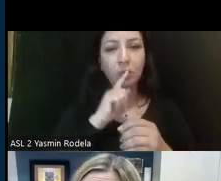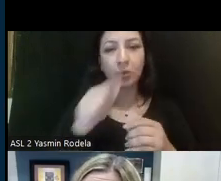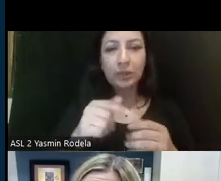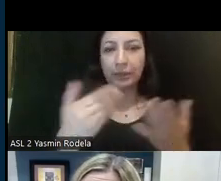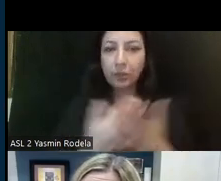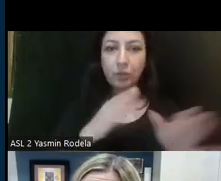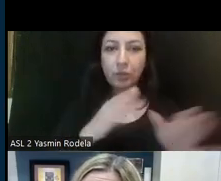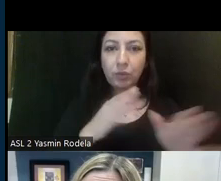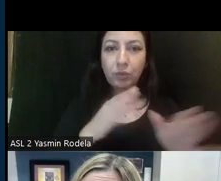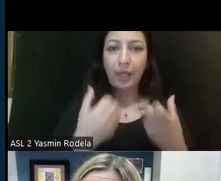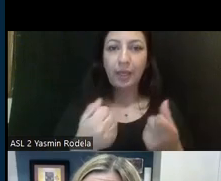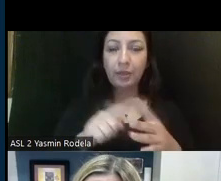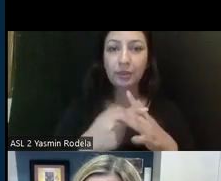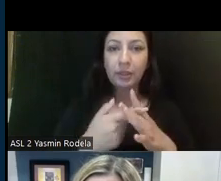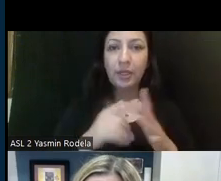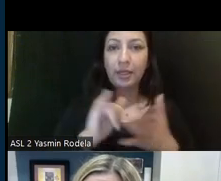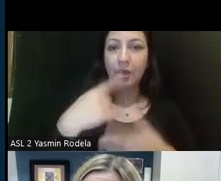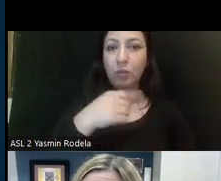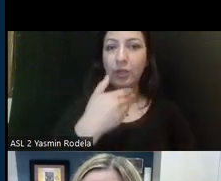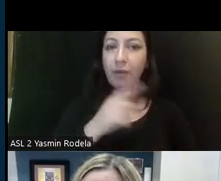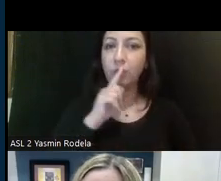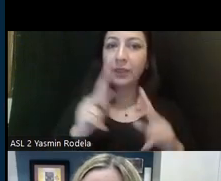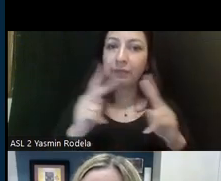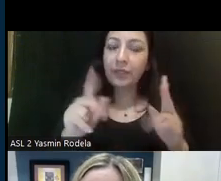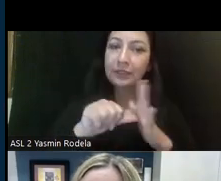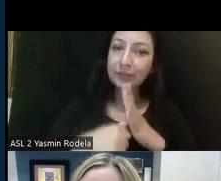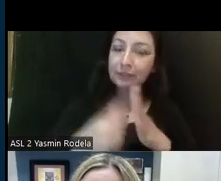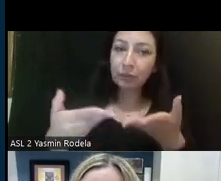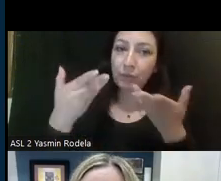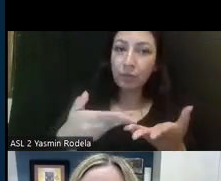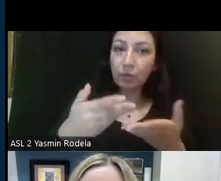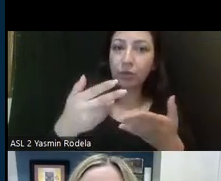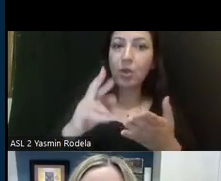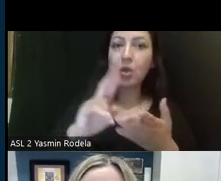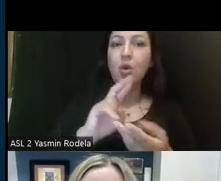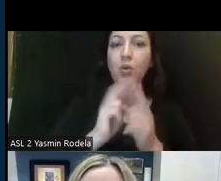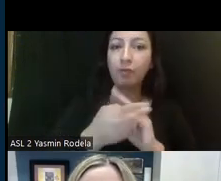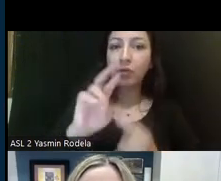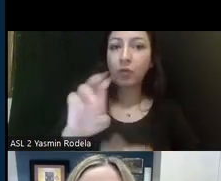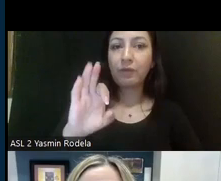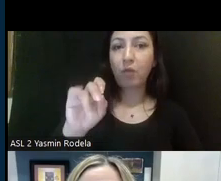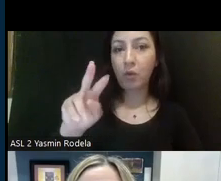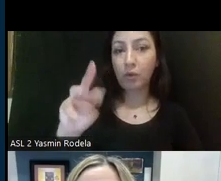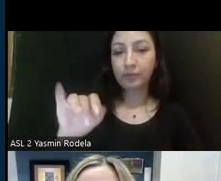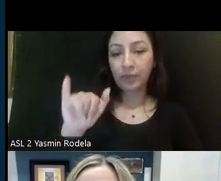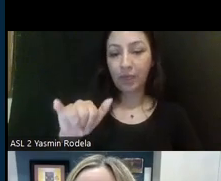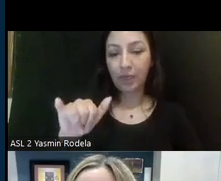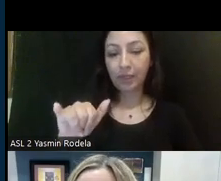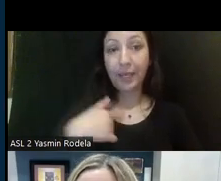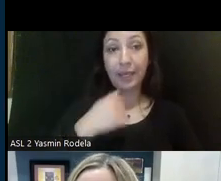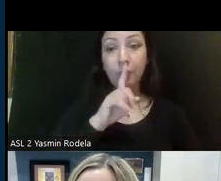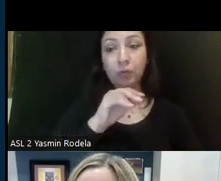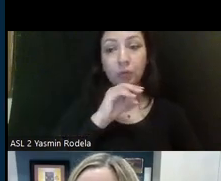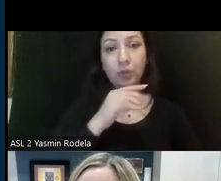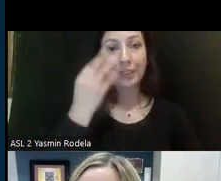behavioral health initiative that we have. That's a pretty significant proposed reform. Um, and I do think I